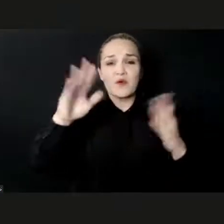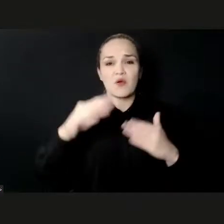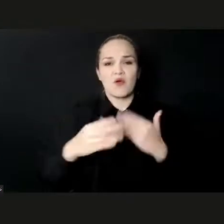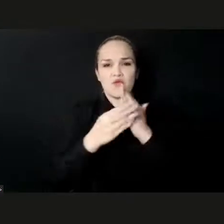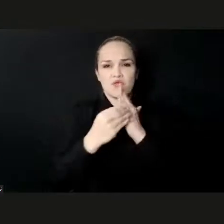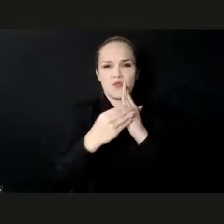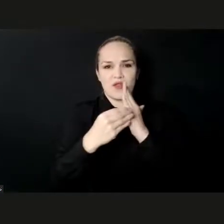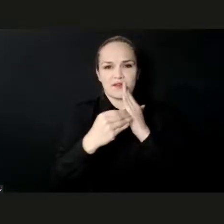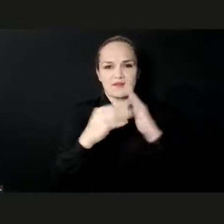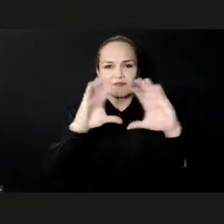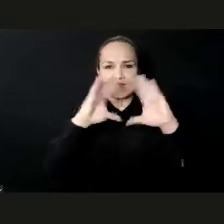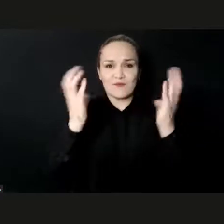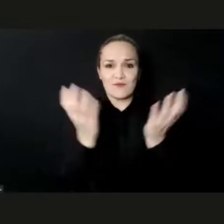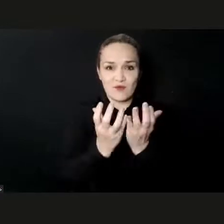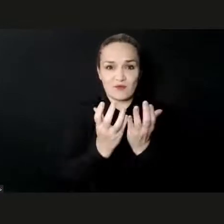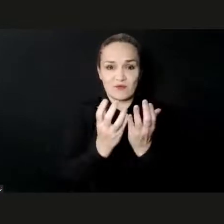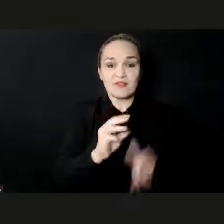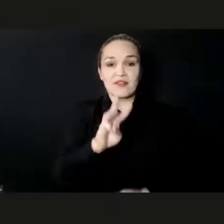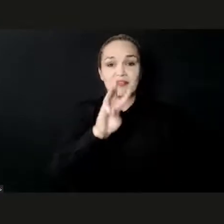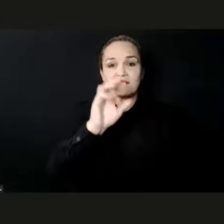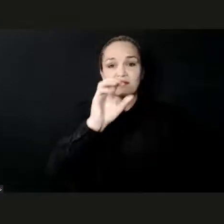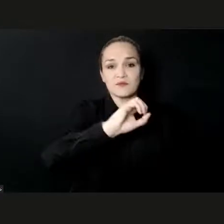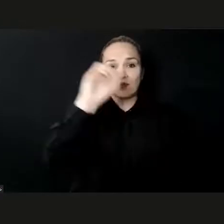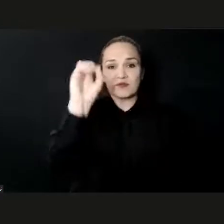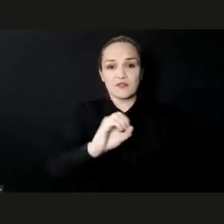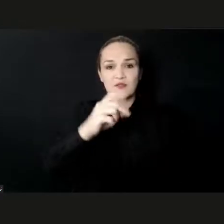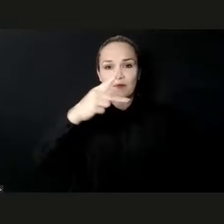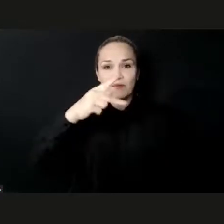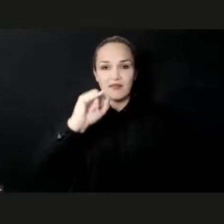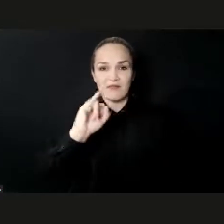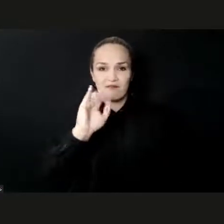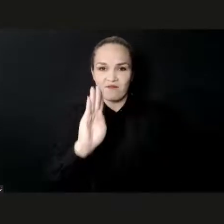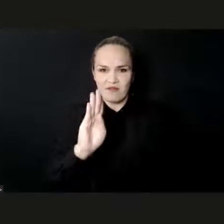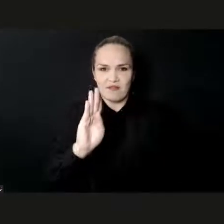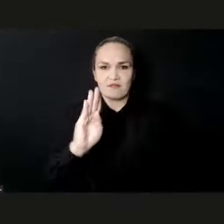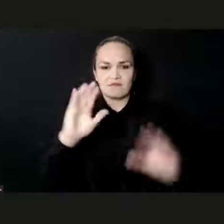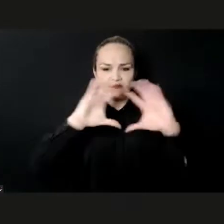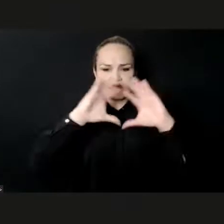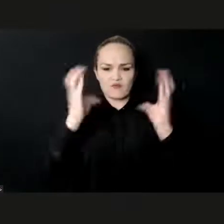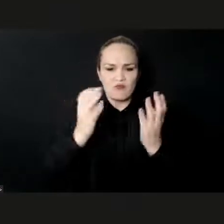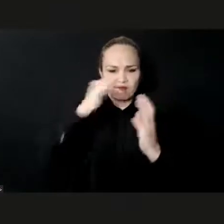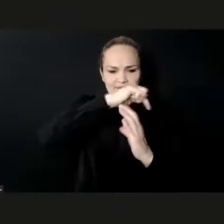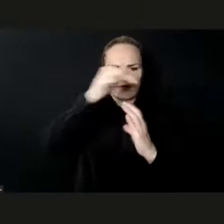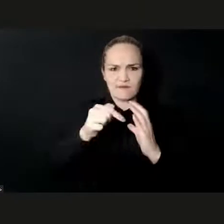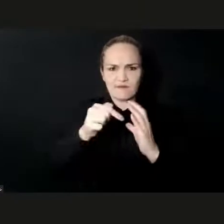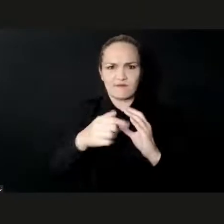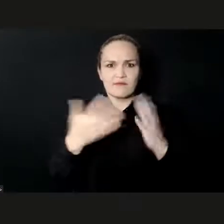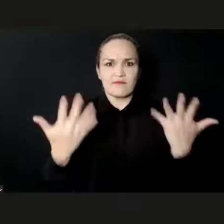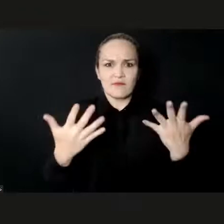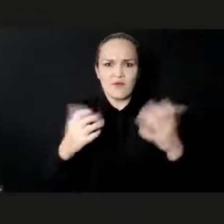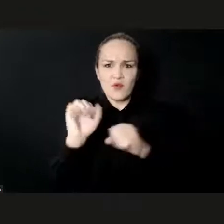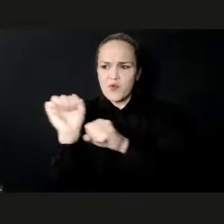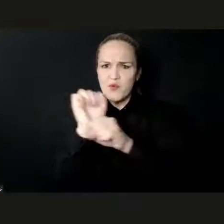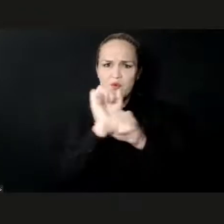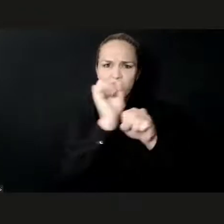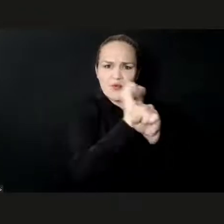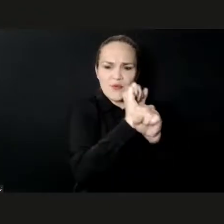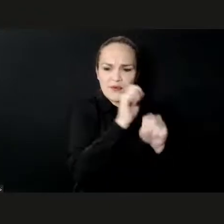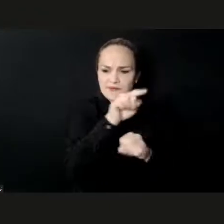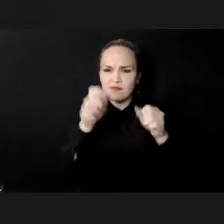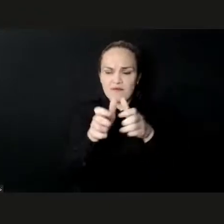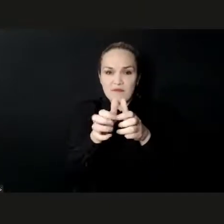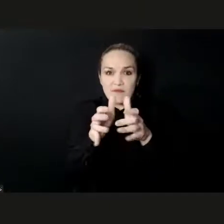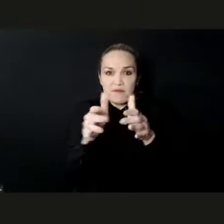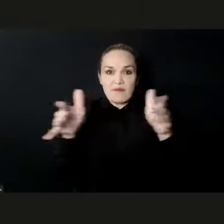.5 million jobs around the world. So we can really see the weight and the importance of the creative economy